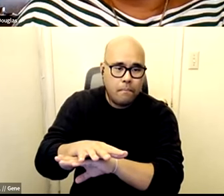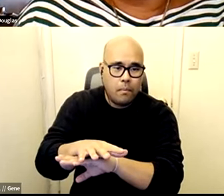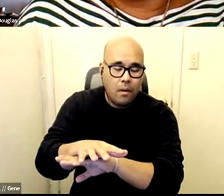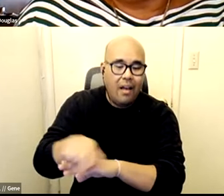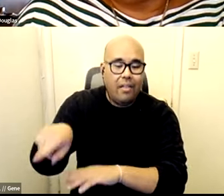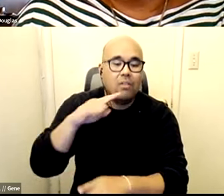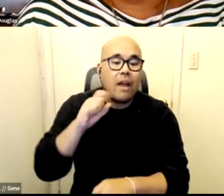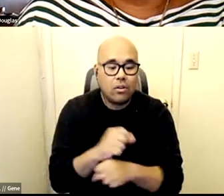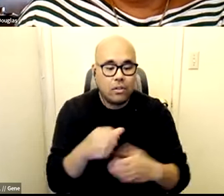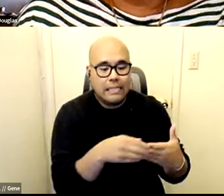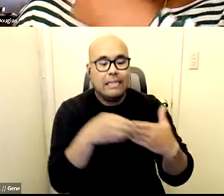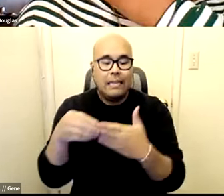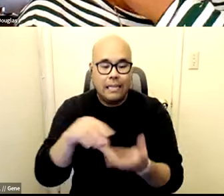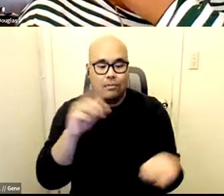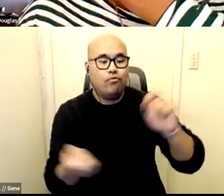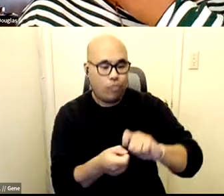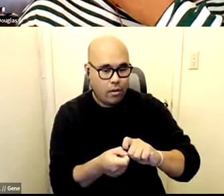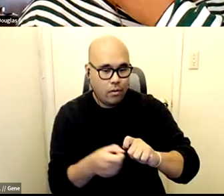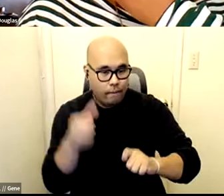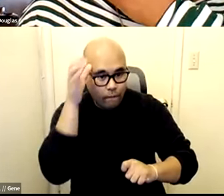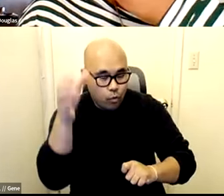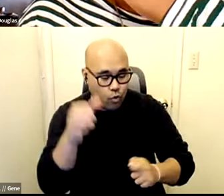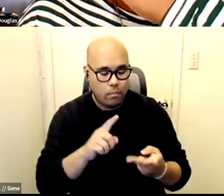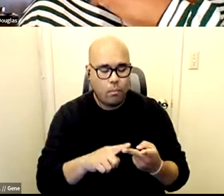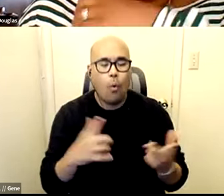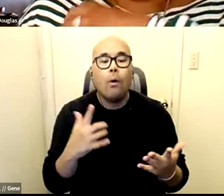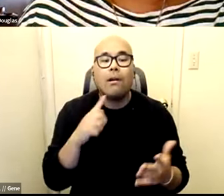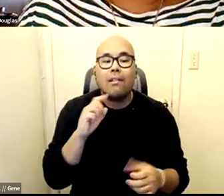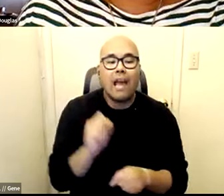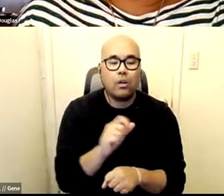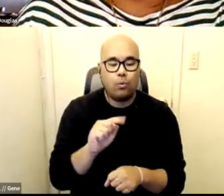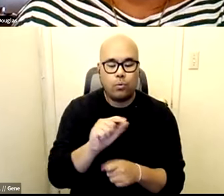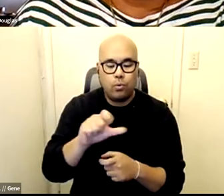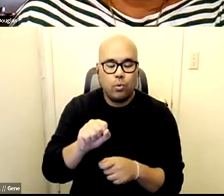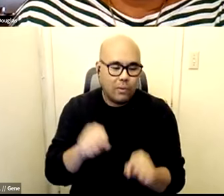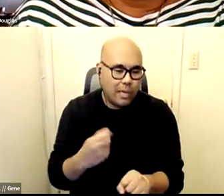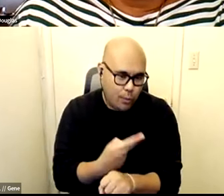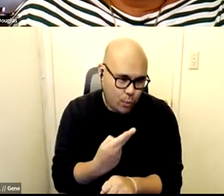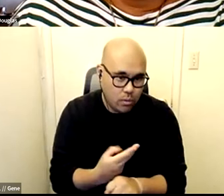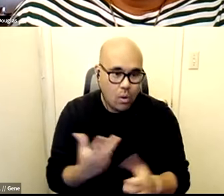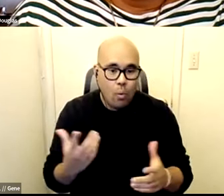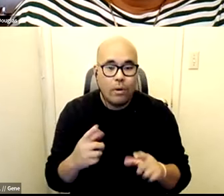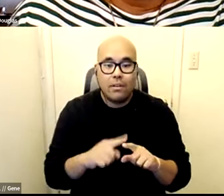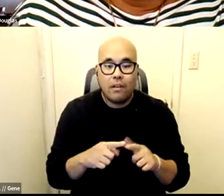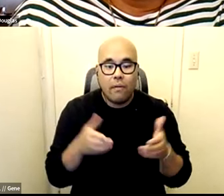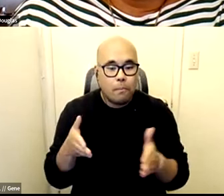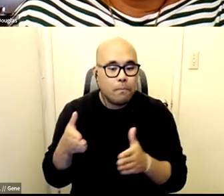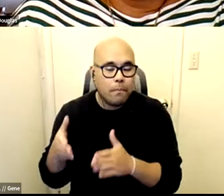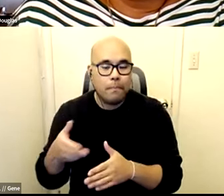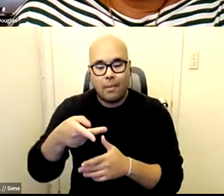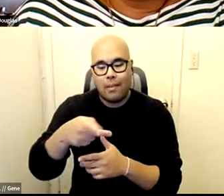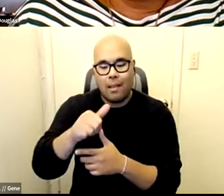the agenda about what's going to happen but what are the actual tools that we can use what are the the platforms that we have